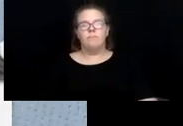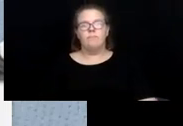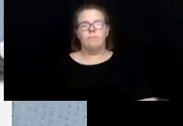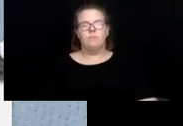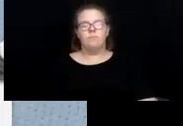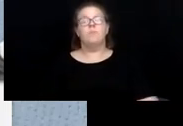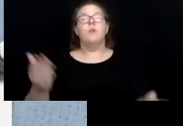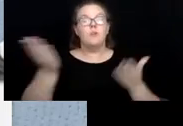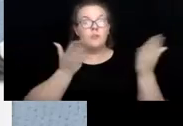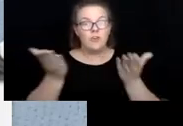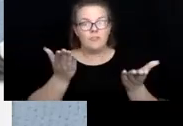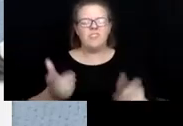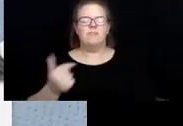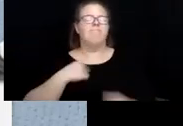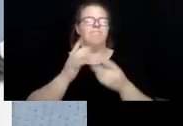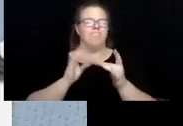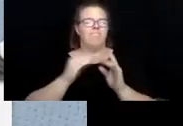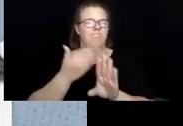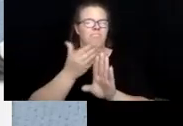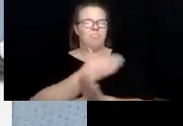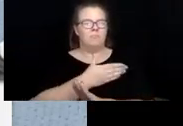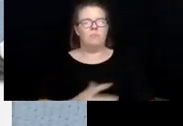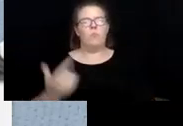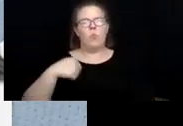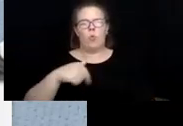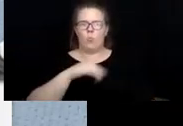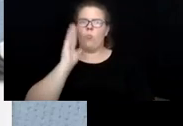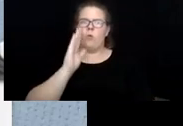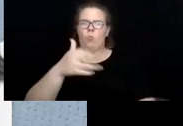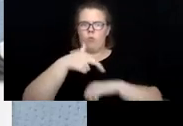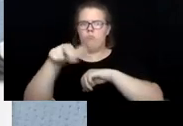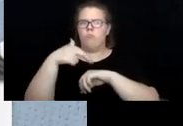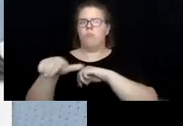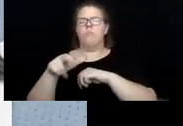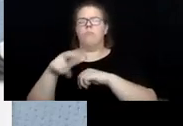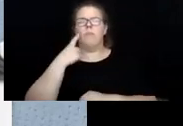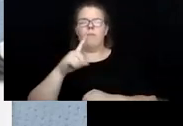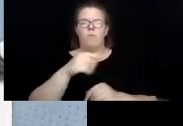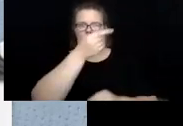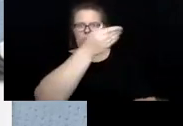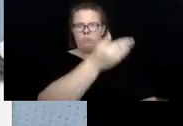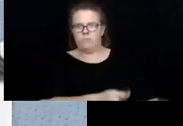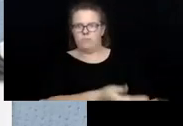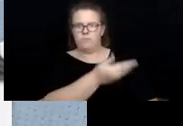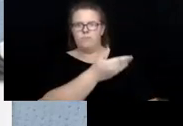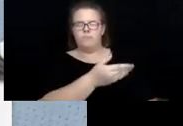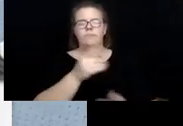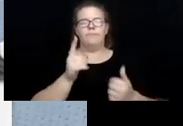Services, as I stated before, we will make referrals to the following services,